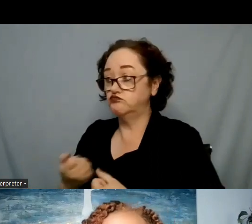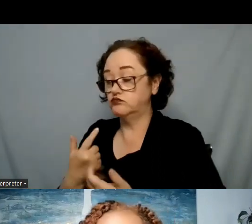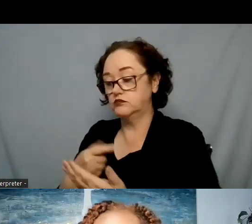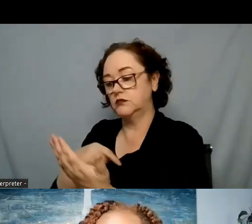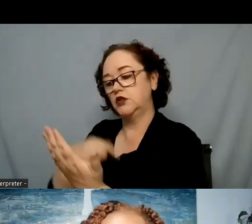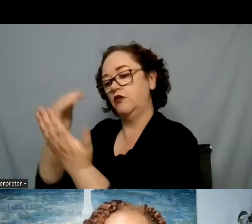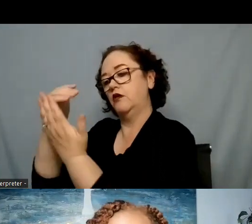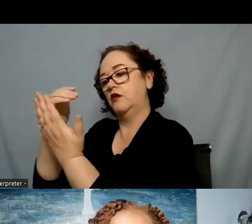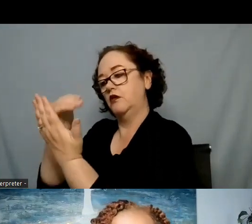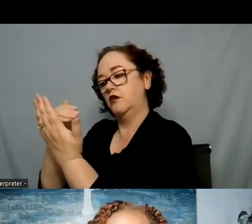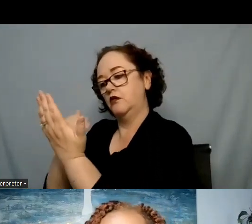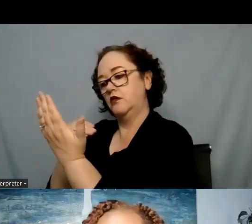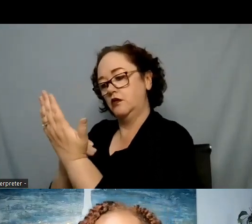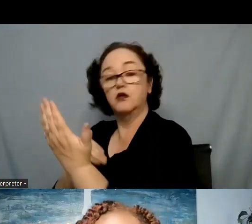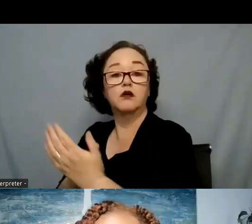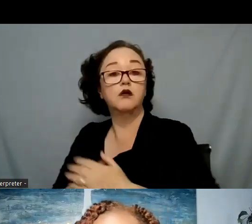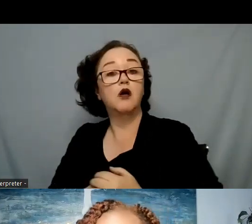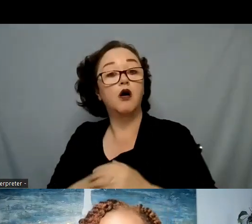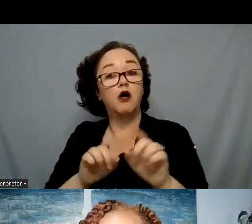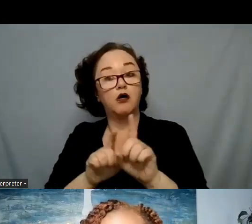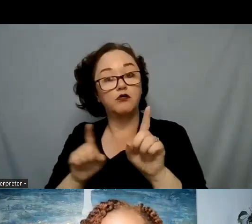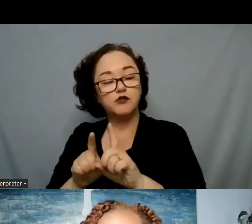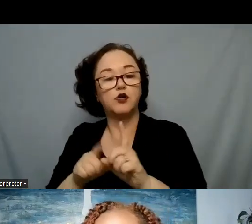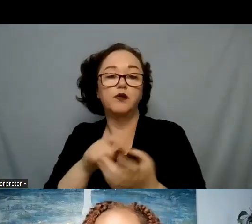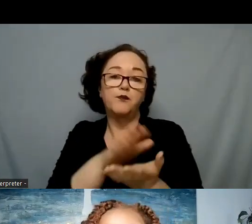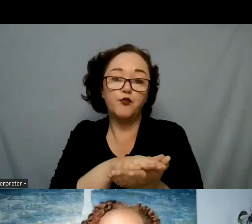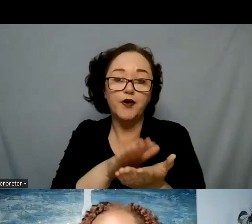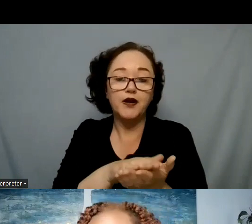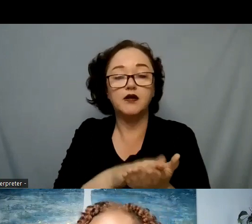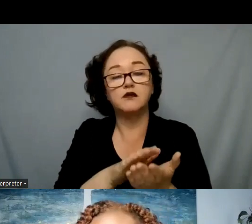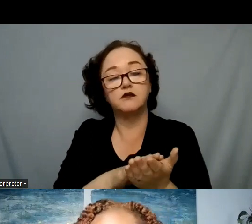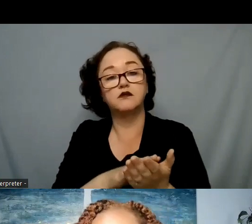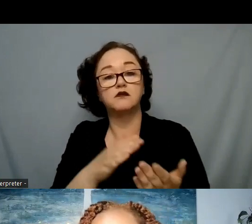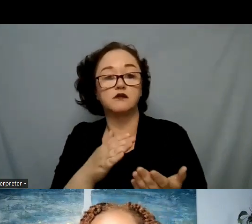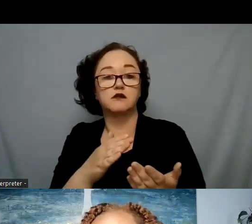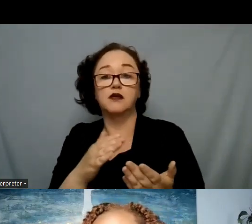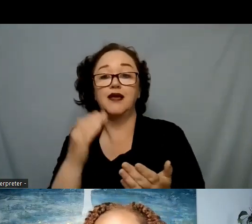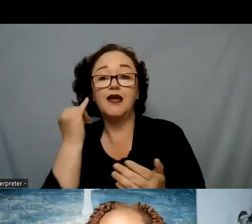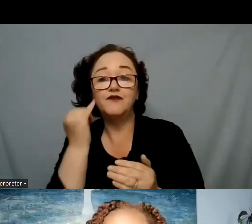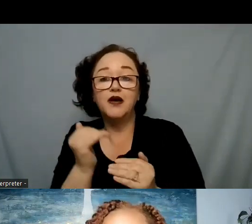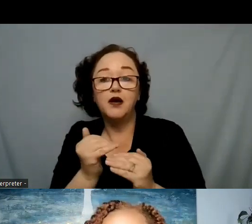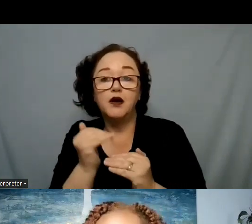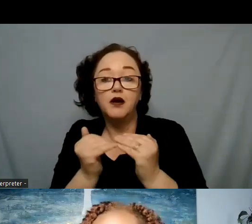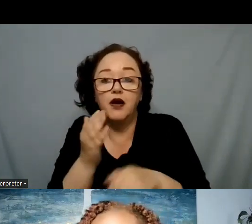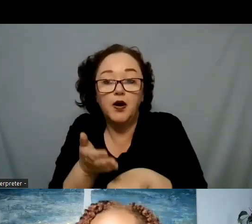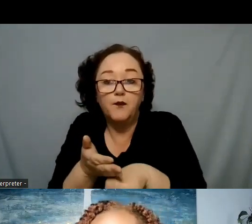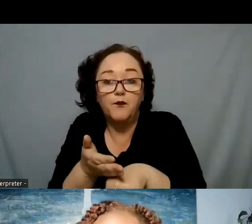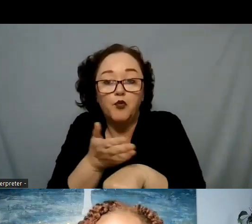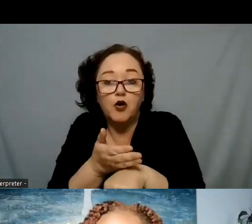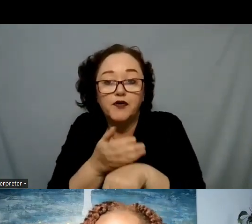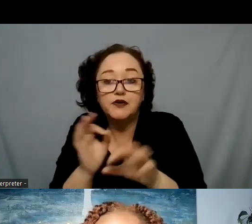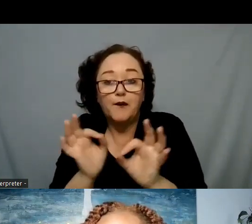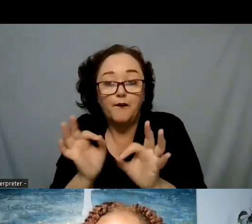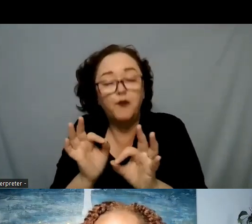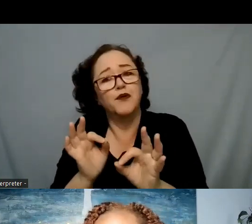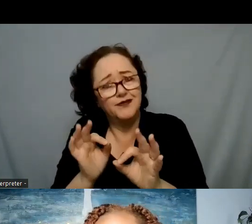praise and acknowledge and encourage their progress no matter how small and ignoring whatever